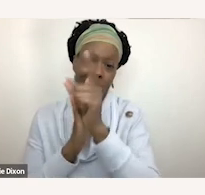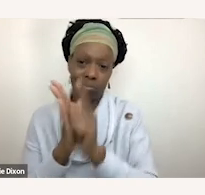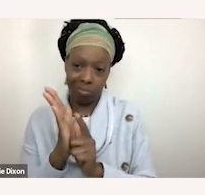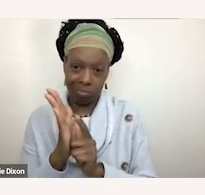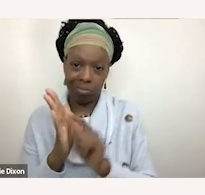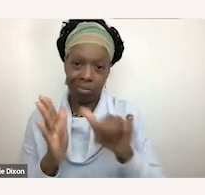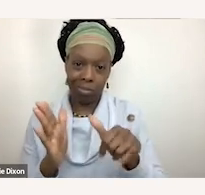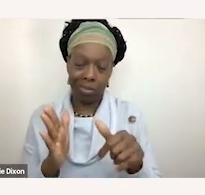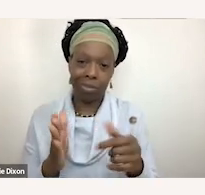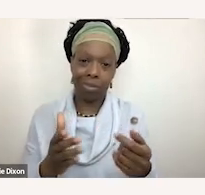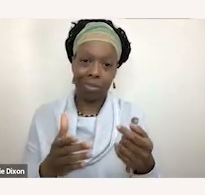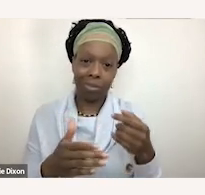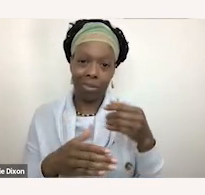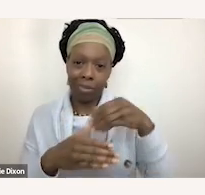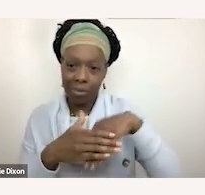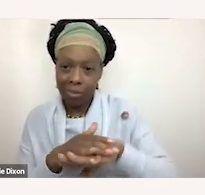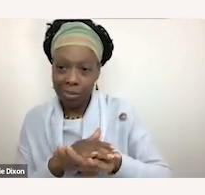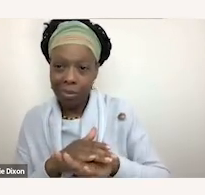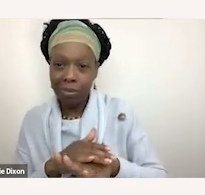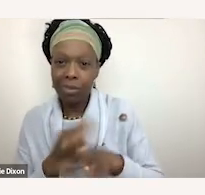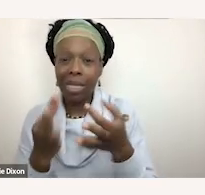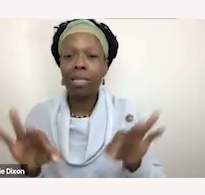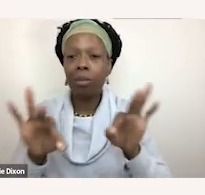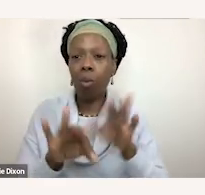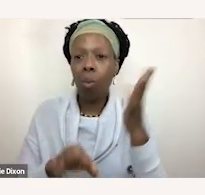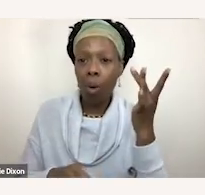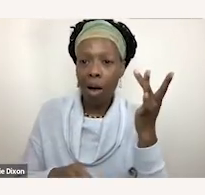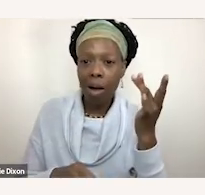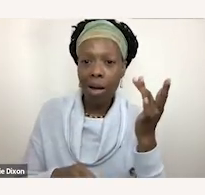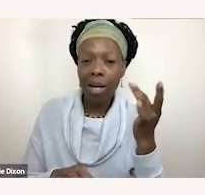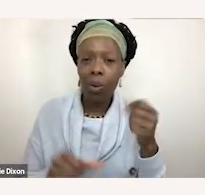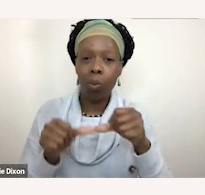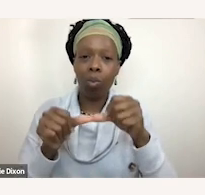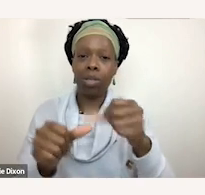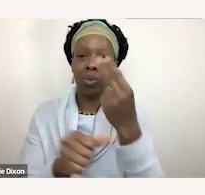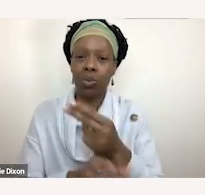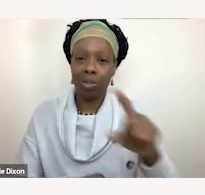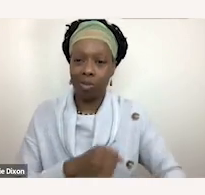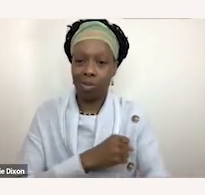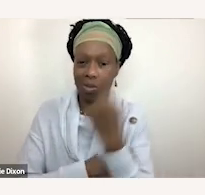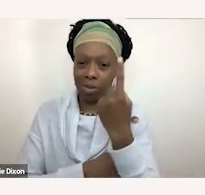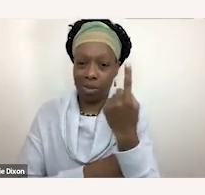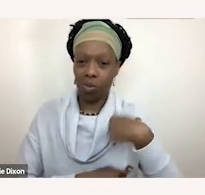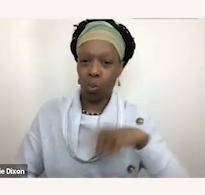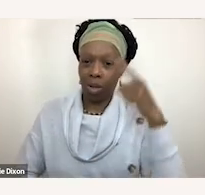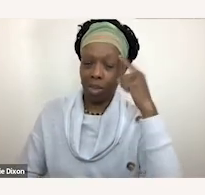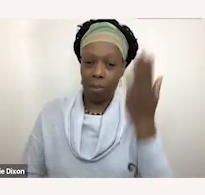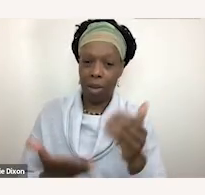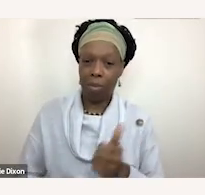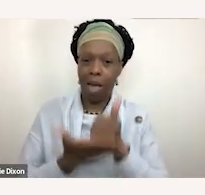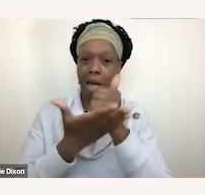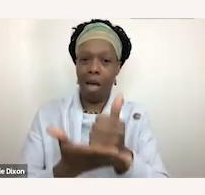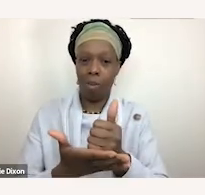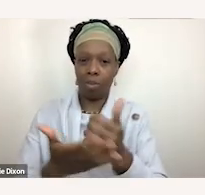came in and why it's so important is it's because it is still used today and so we thought it might be helpful if we sort of break down